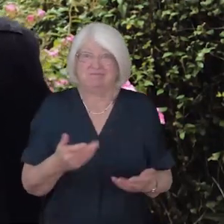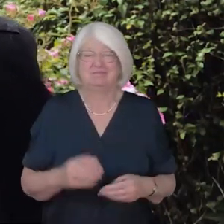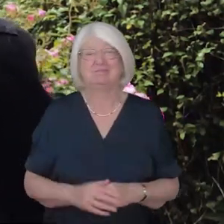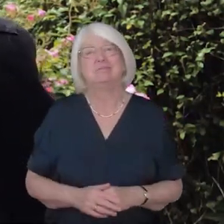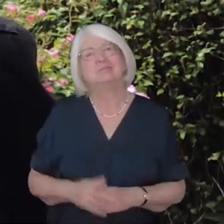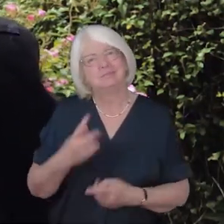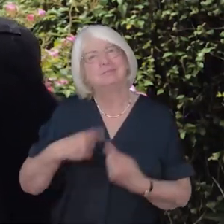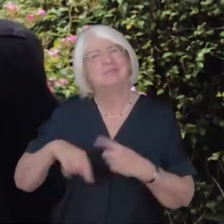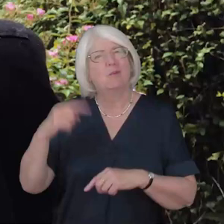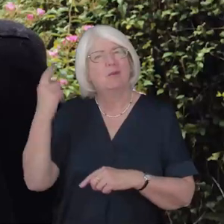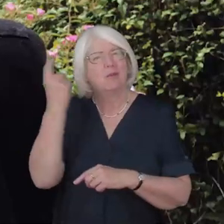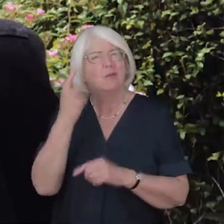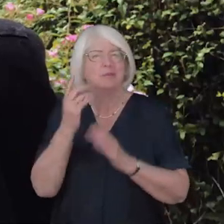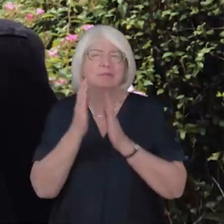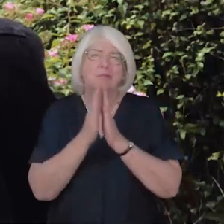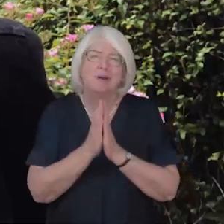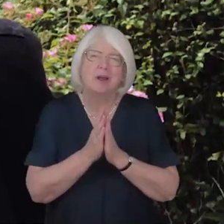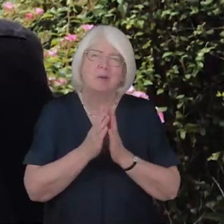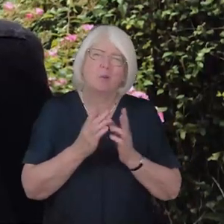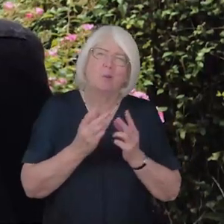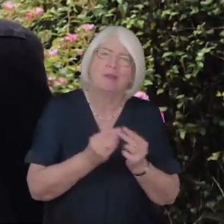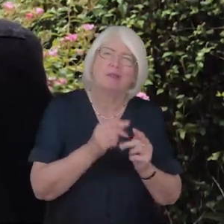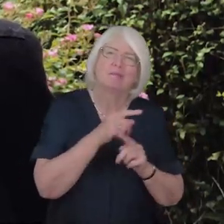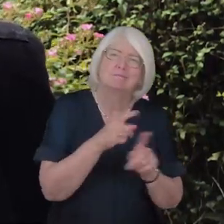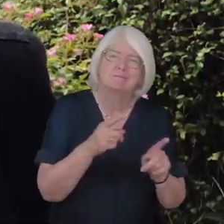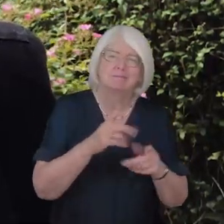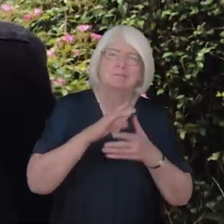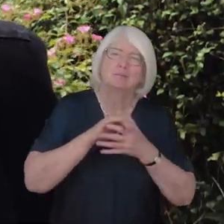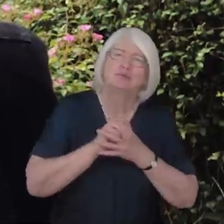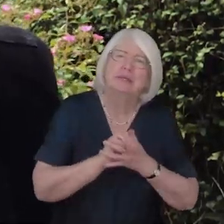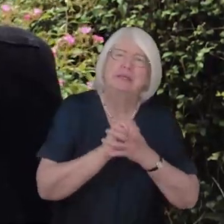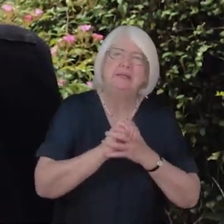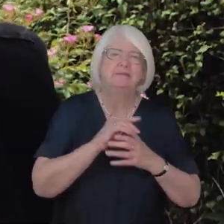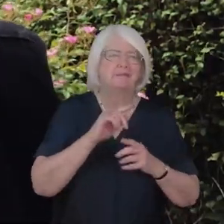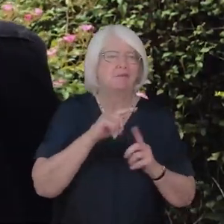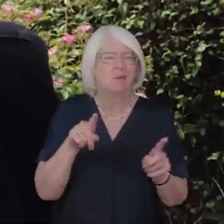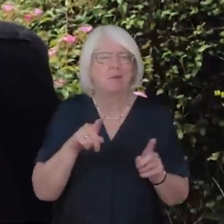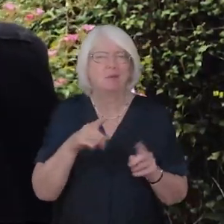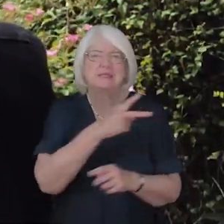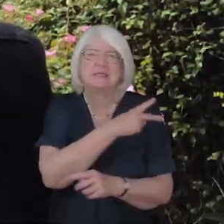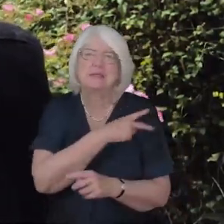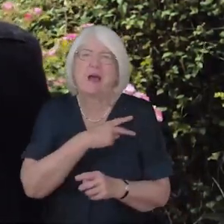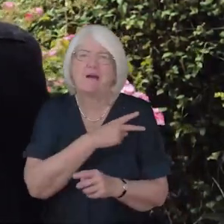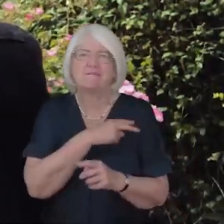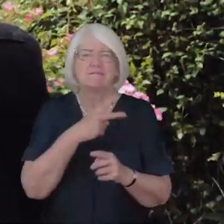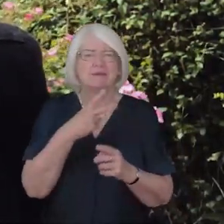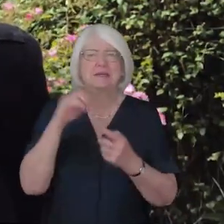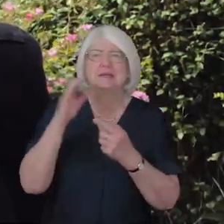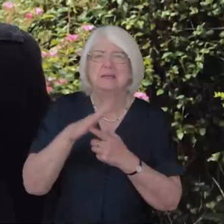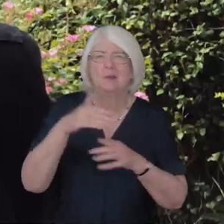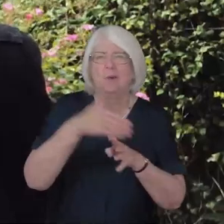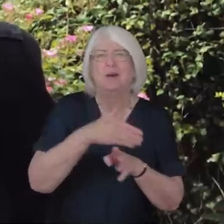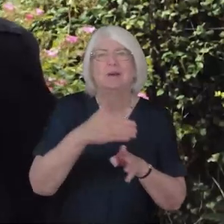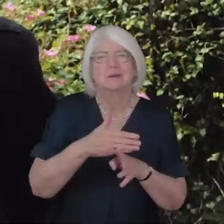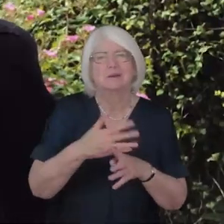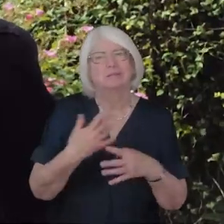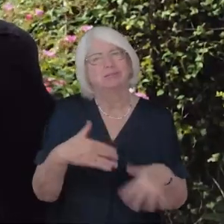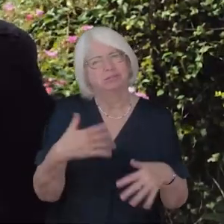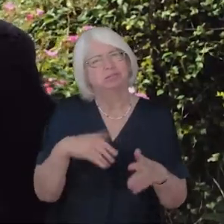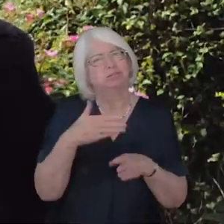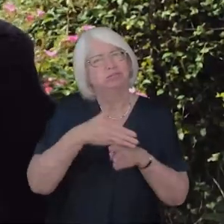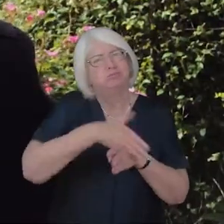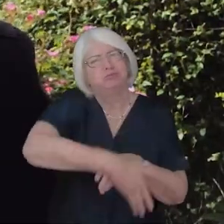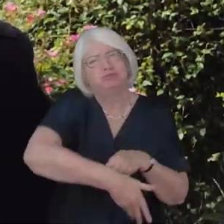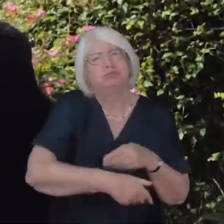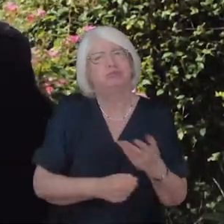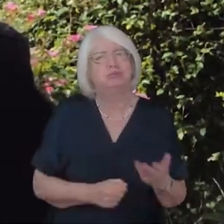Our thoughts and prayers are for the bereaved and for staff, those key workers under such pressure. Today